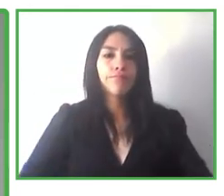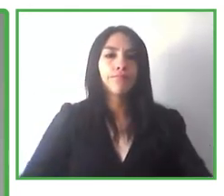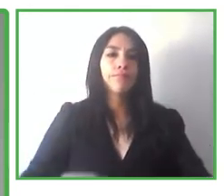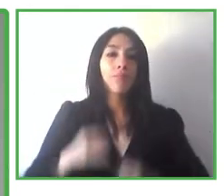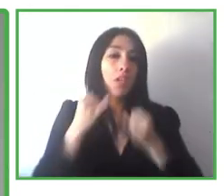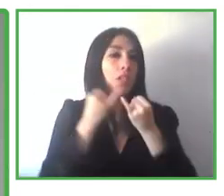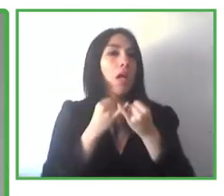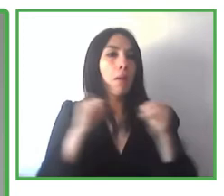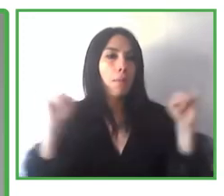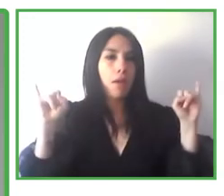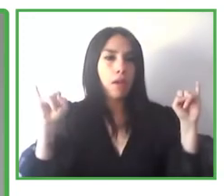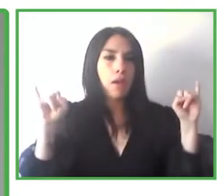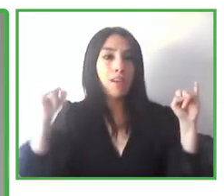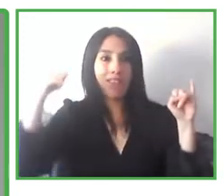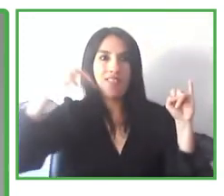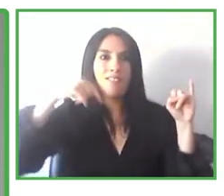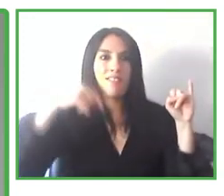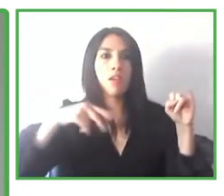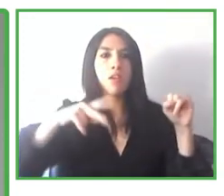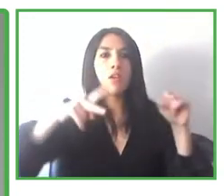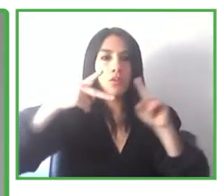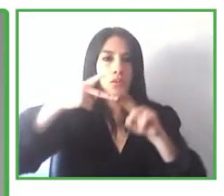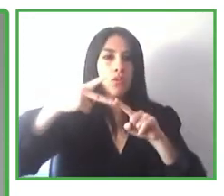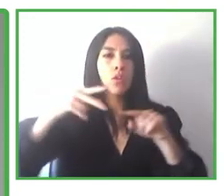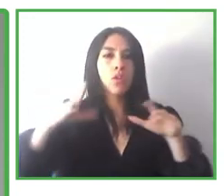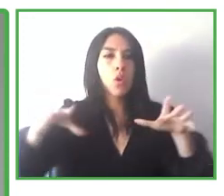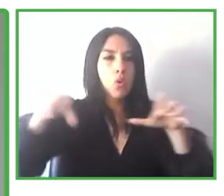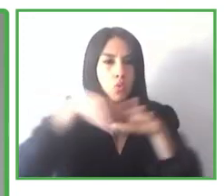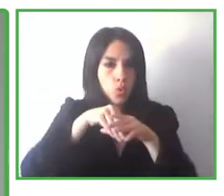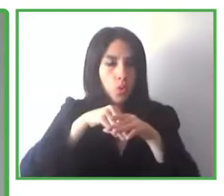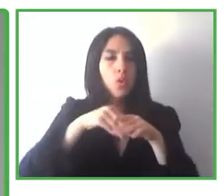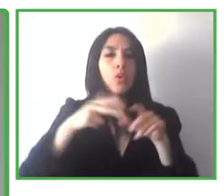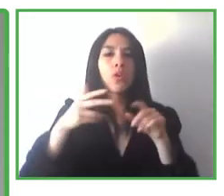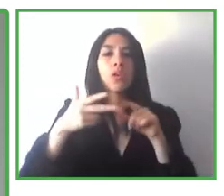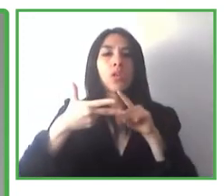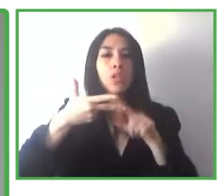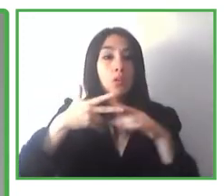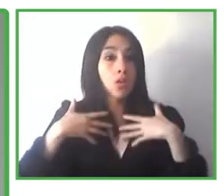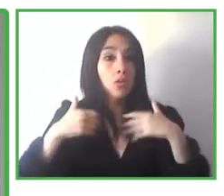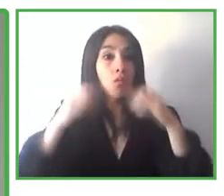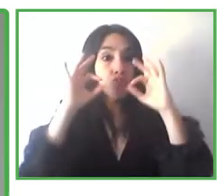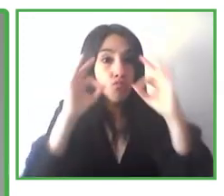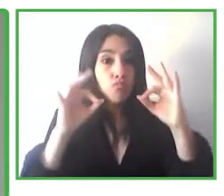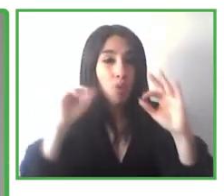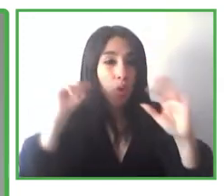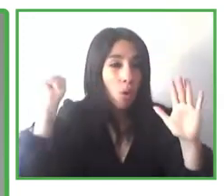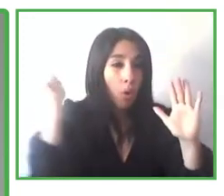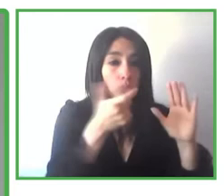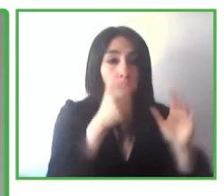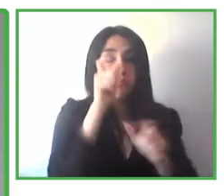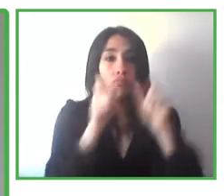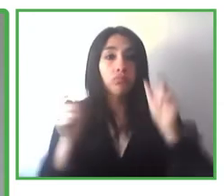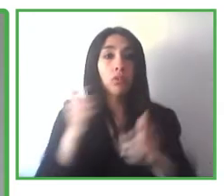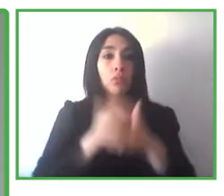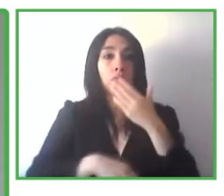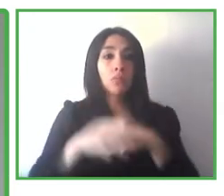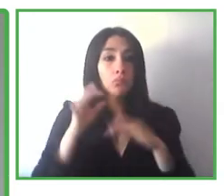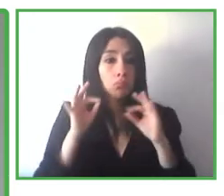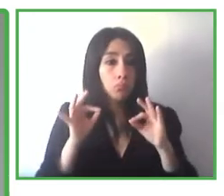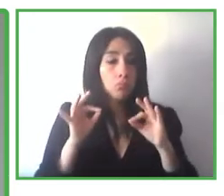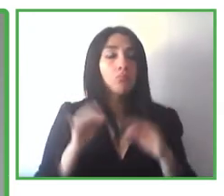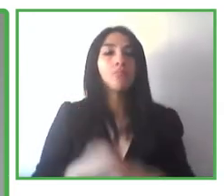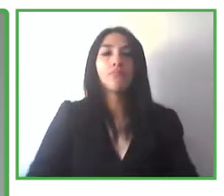our autonomy, our inclusion, and to help people with disabilities throughout their activities